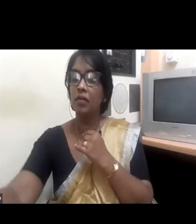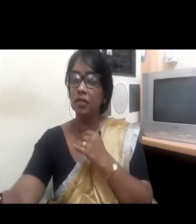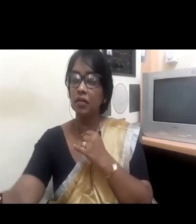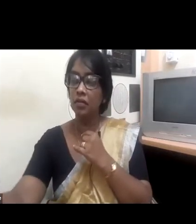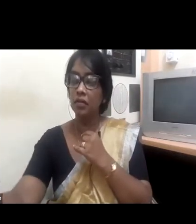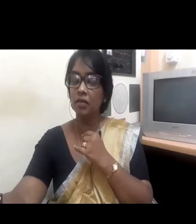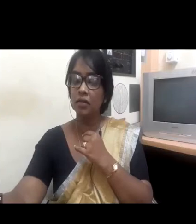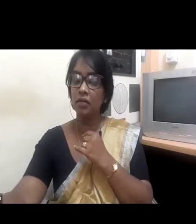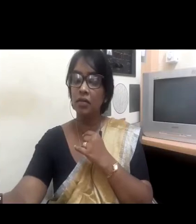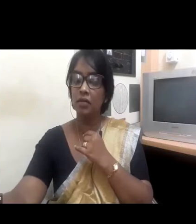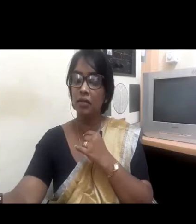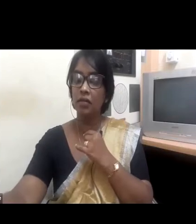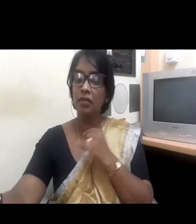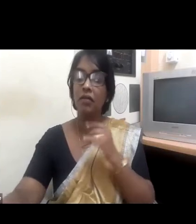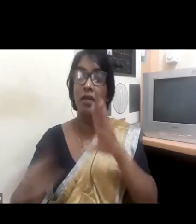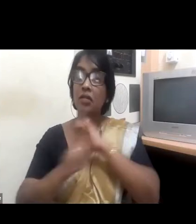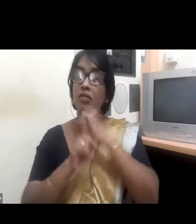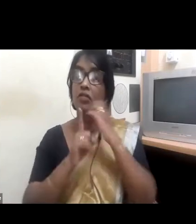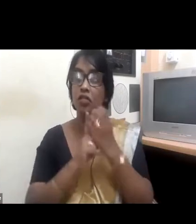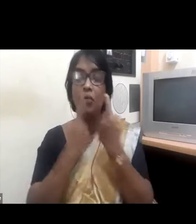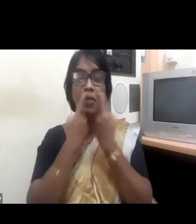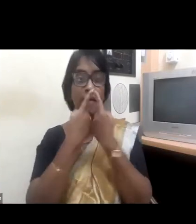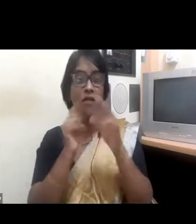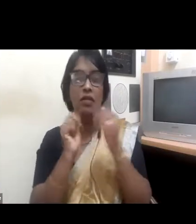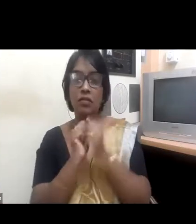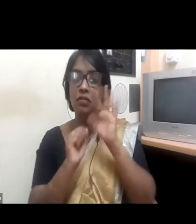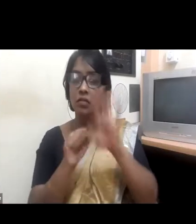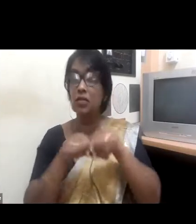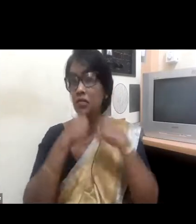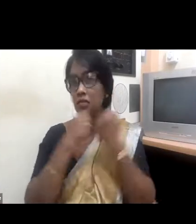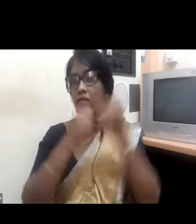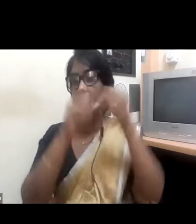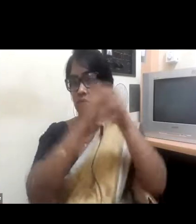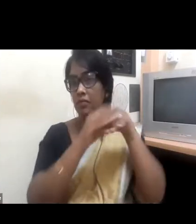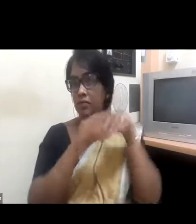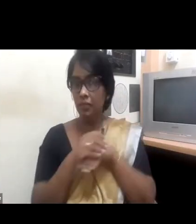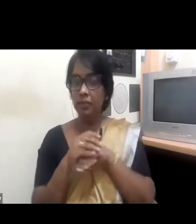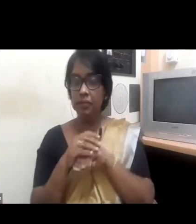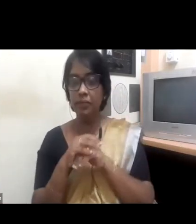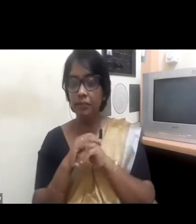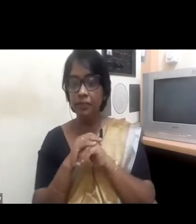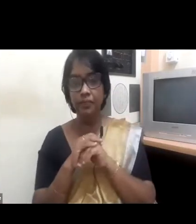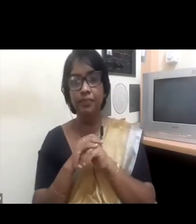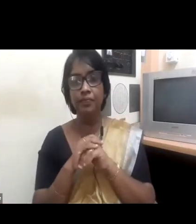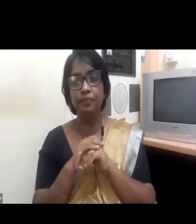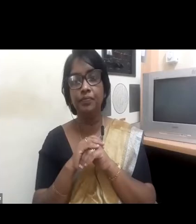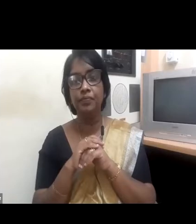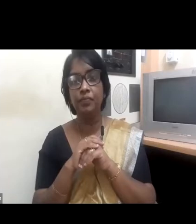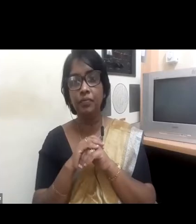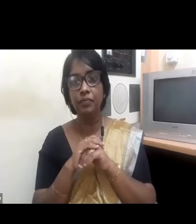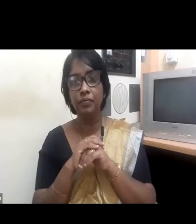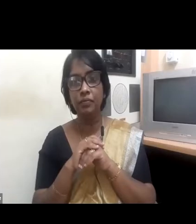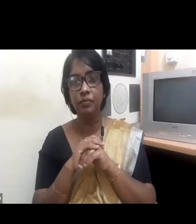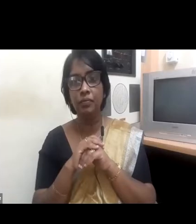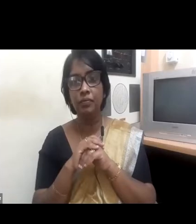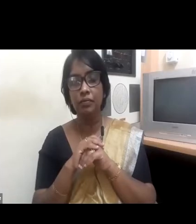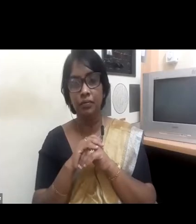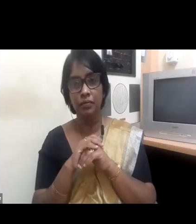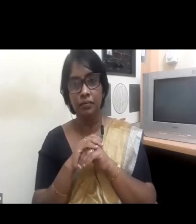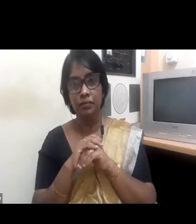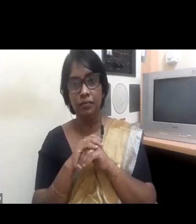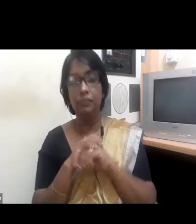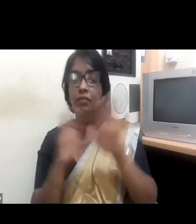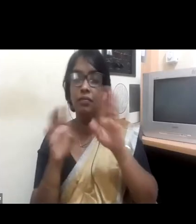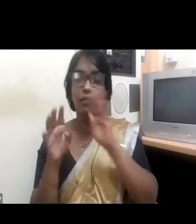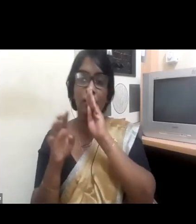change in organizations. They cannot, you you cannot just look at your board positions, but actually you